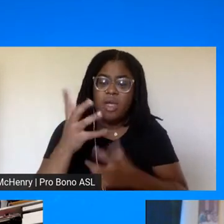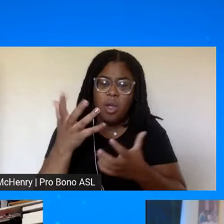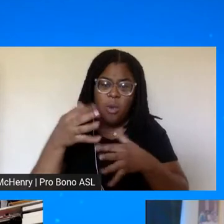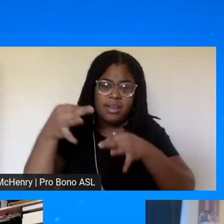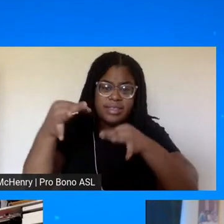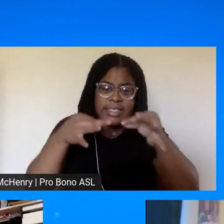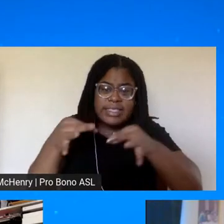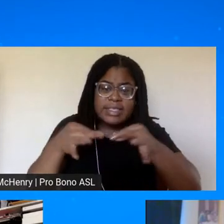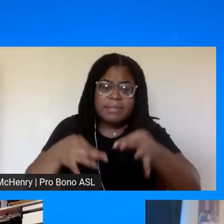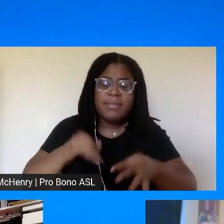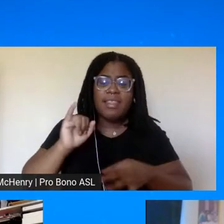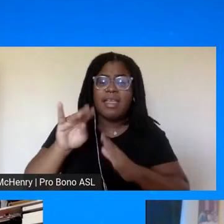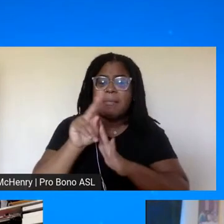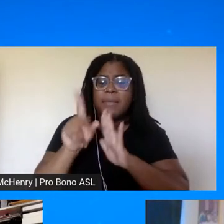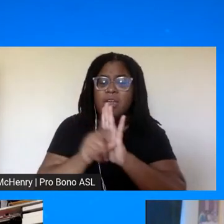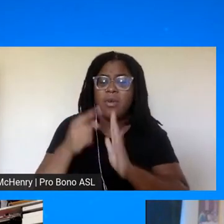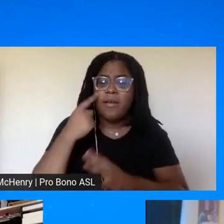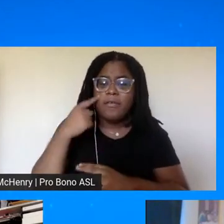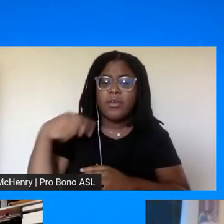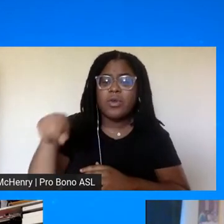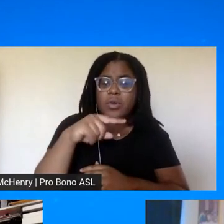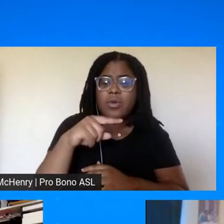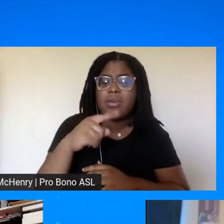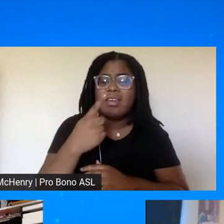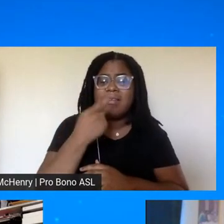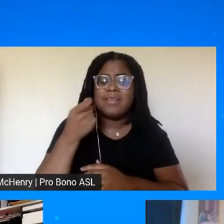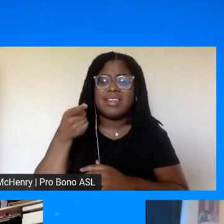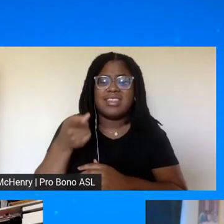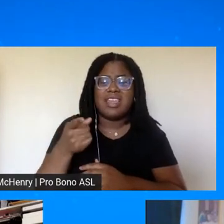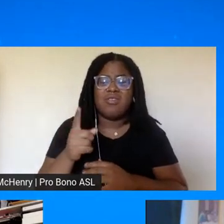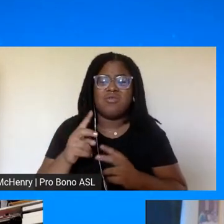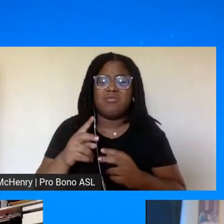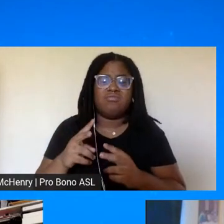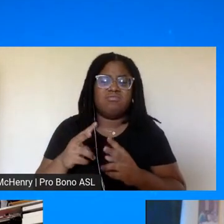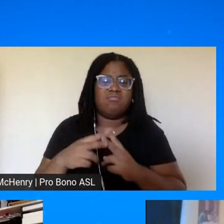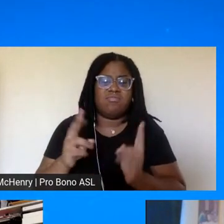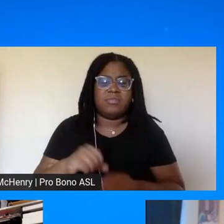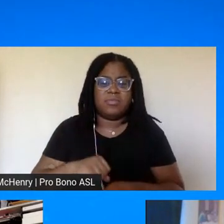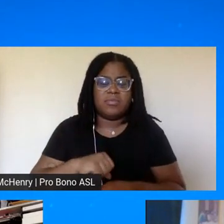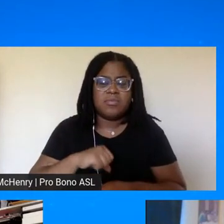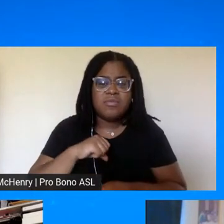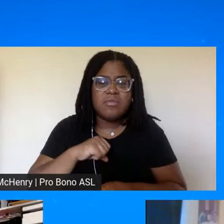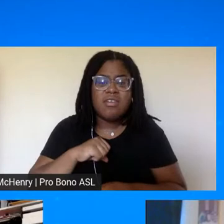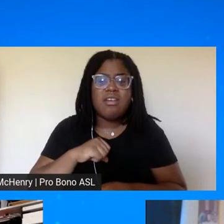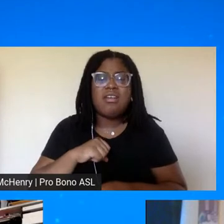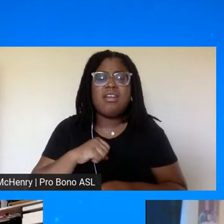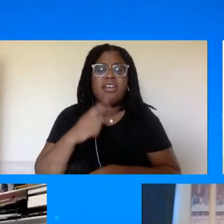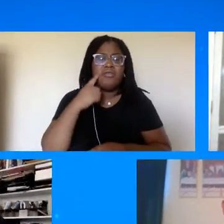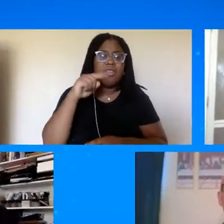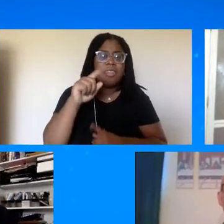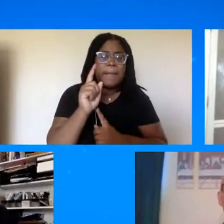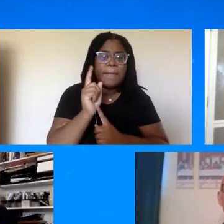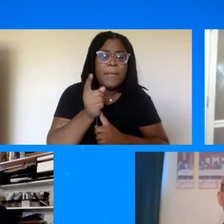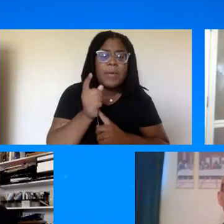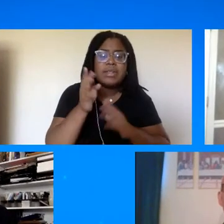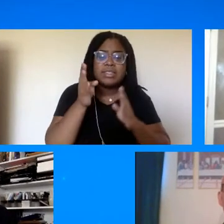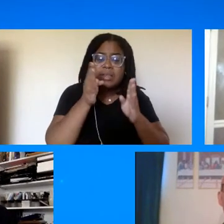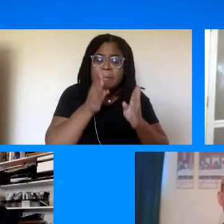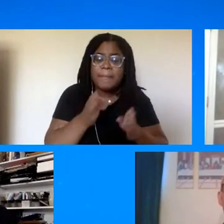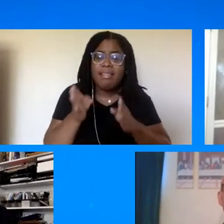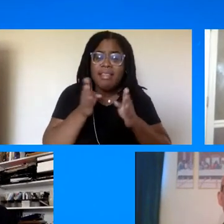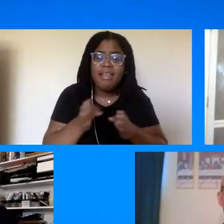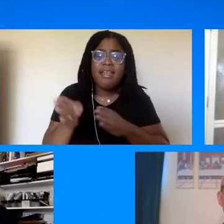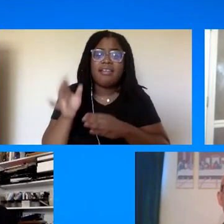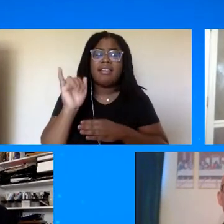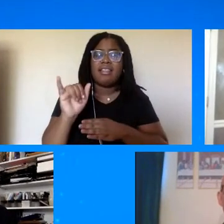that that foundation so they were kind of prime uh for this this moment uh planning a march for jobs